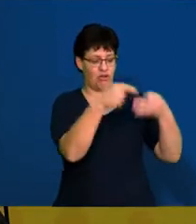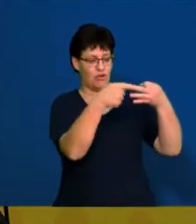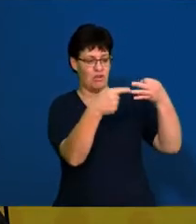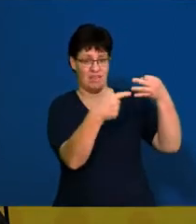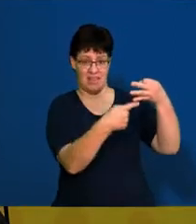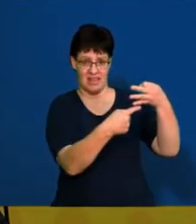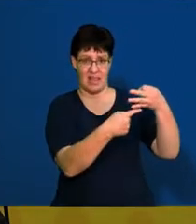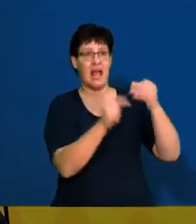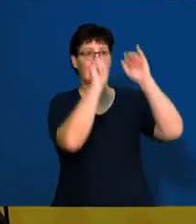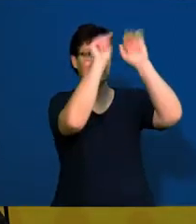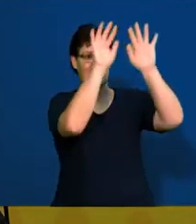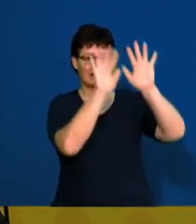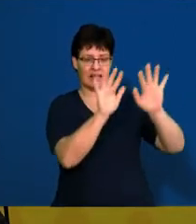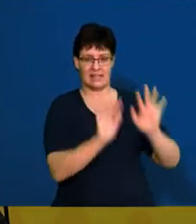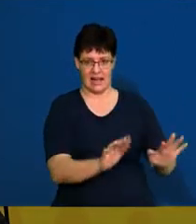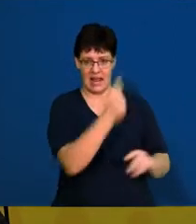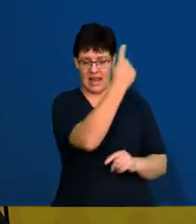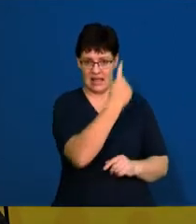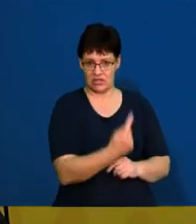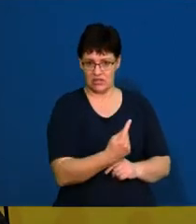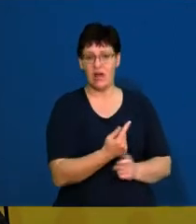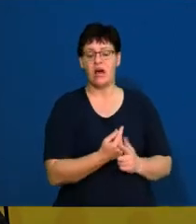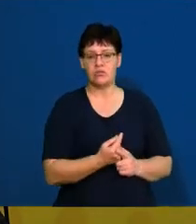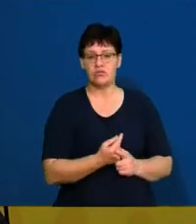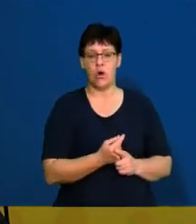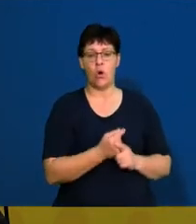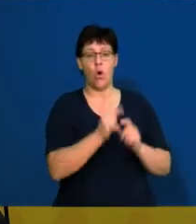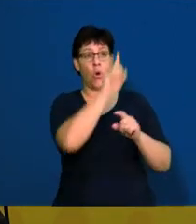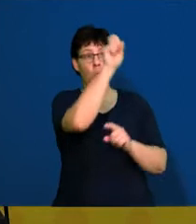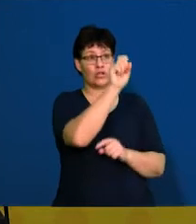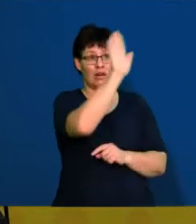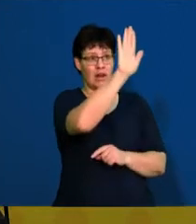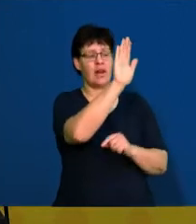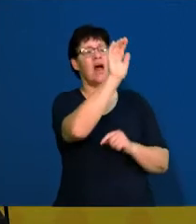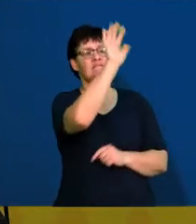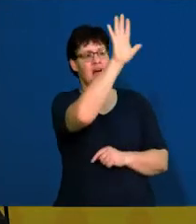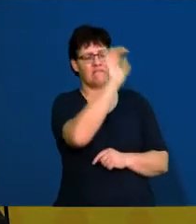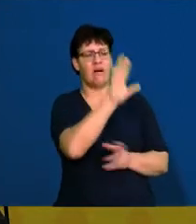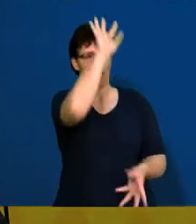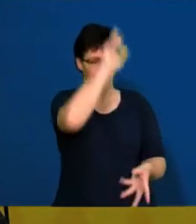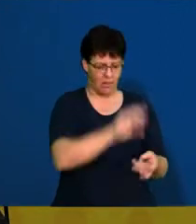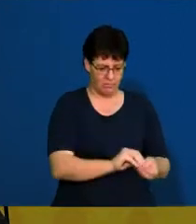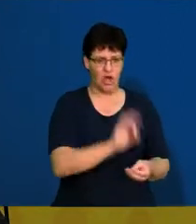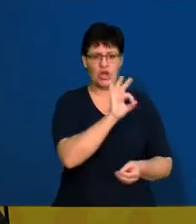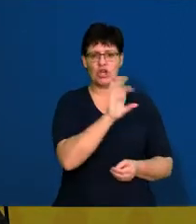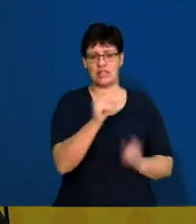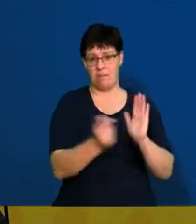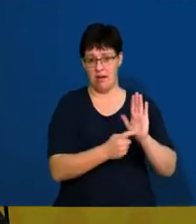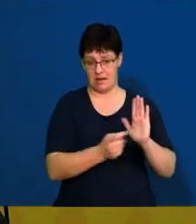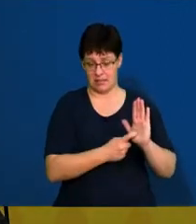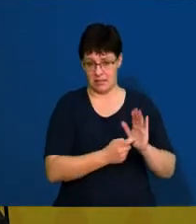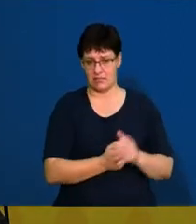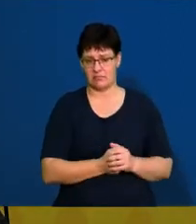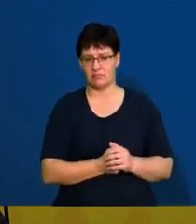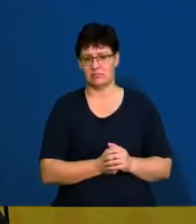marks each, will be five questions within each of those sub-questions, which will give you 30 marks. Look